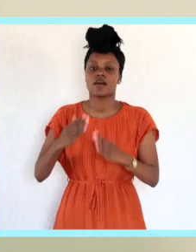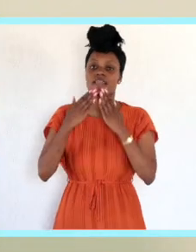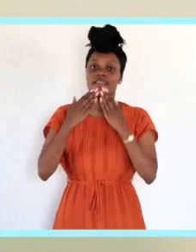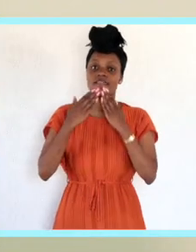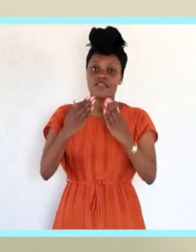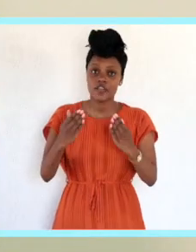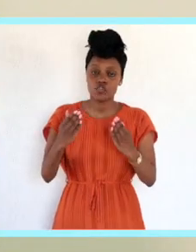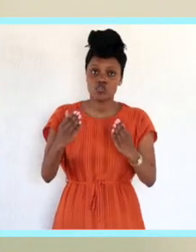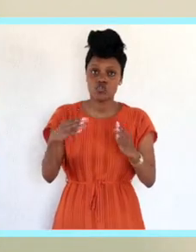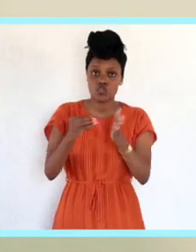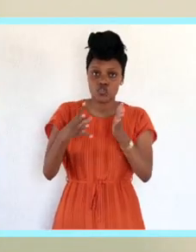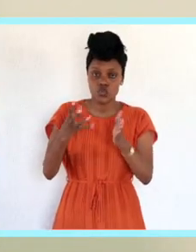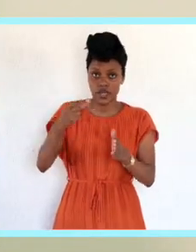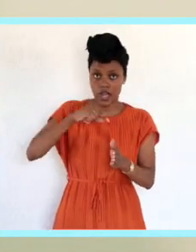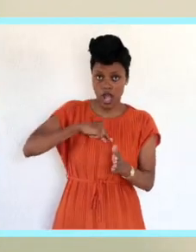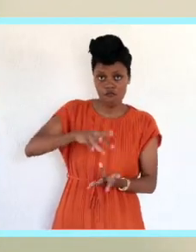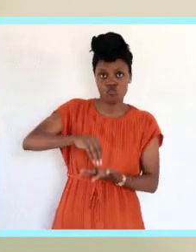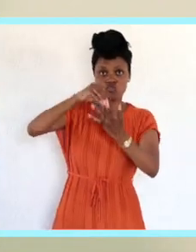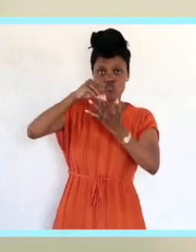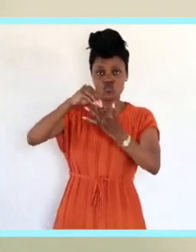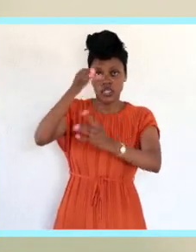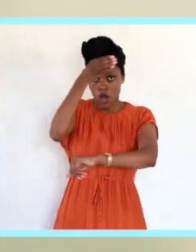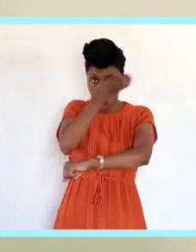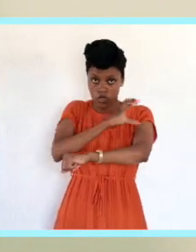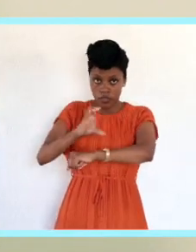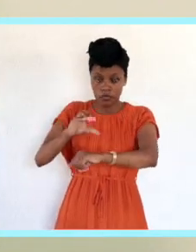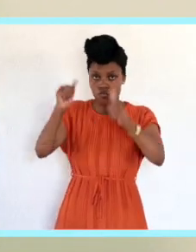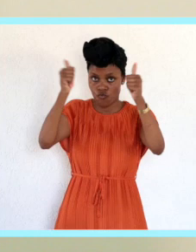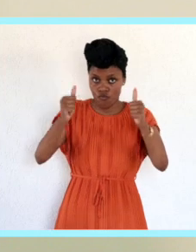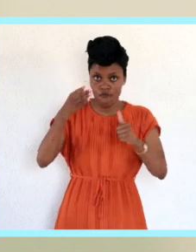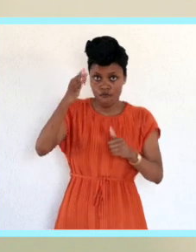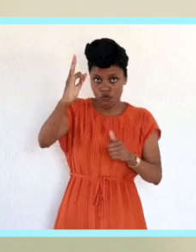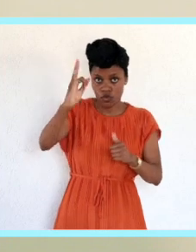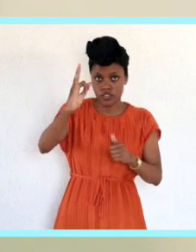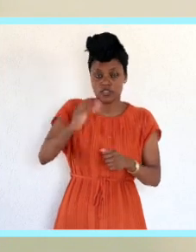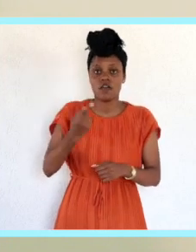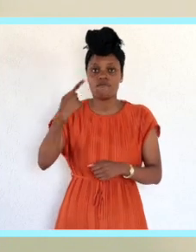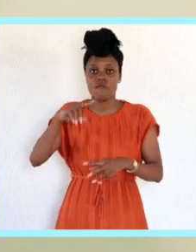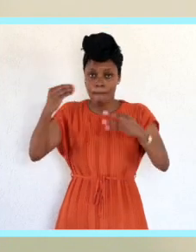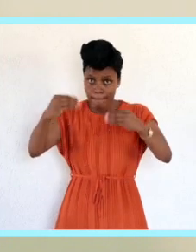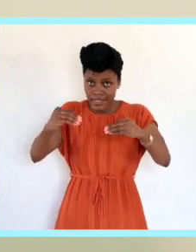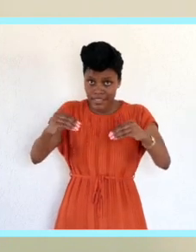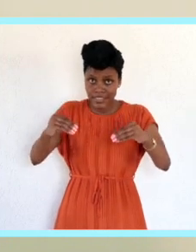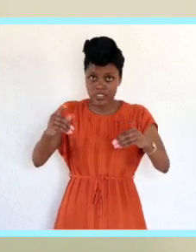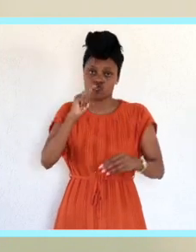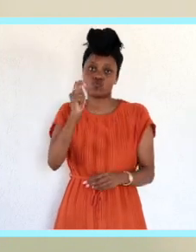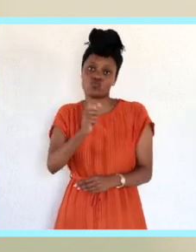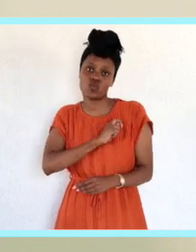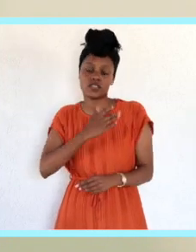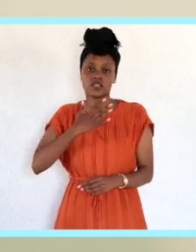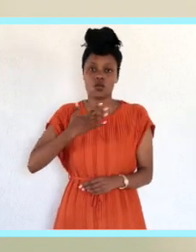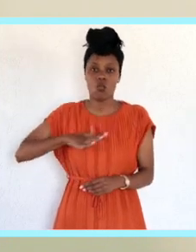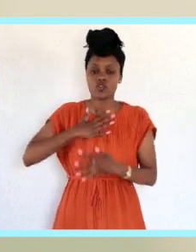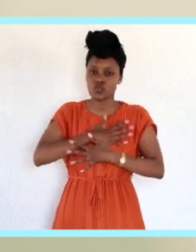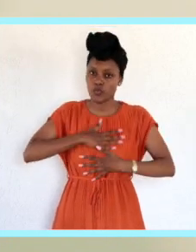Thank you to our students who chose Citibank TV at College to shape their future. For business and industry to trust us, we want to